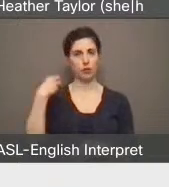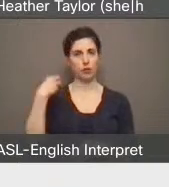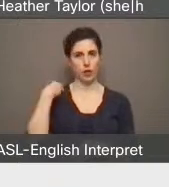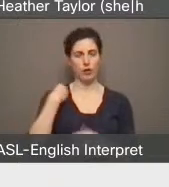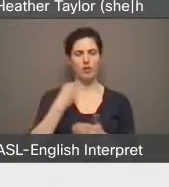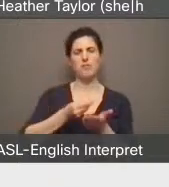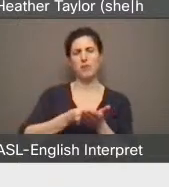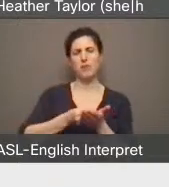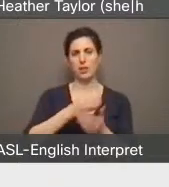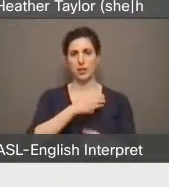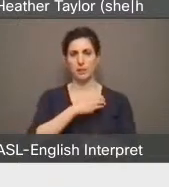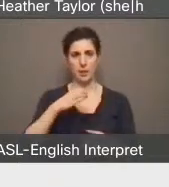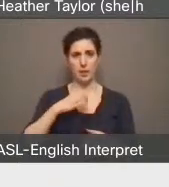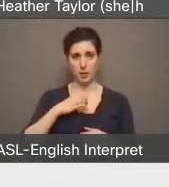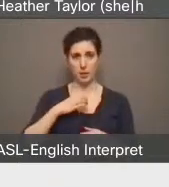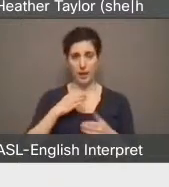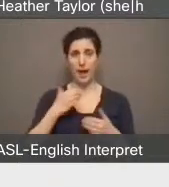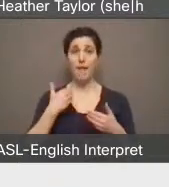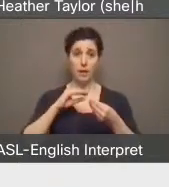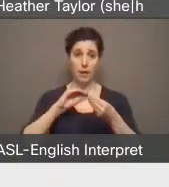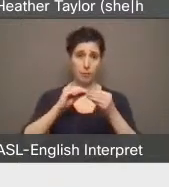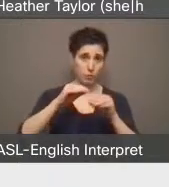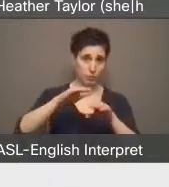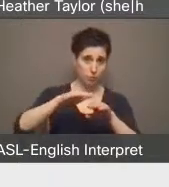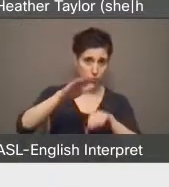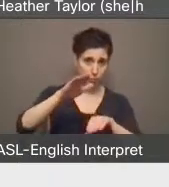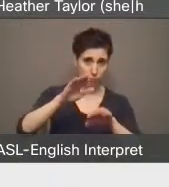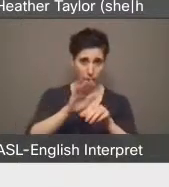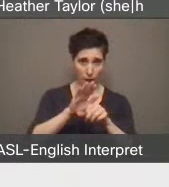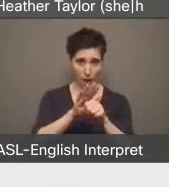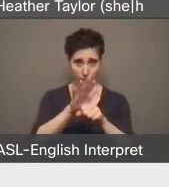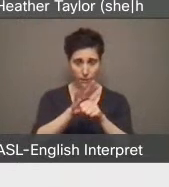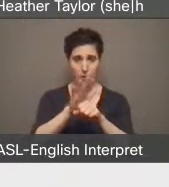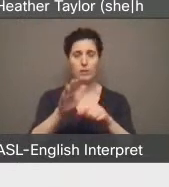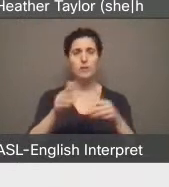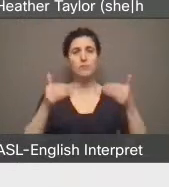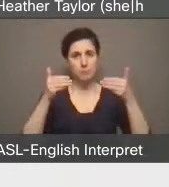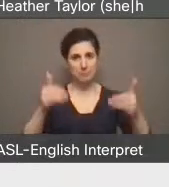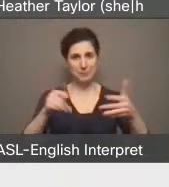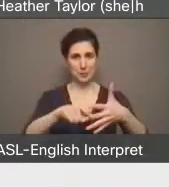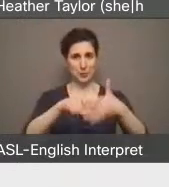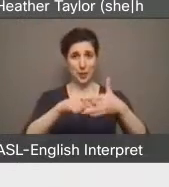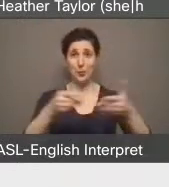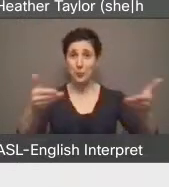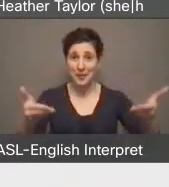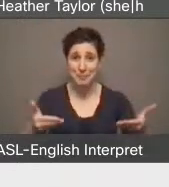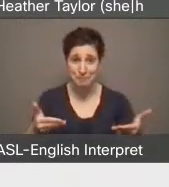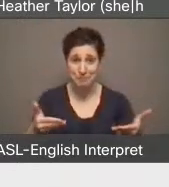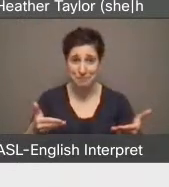have quorum, so I'd like to call this evening's meeting to order and welcome everybody.